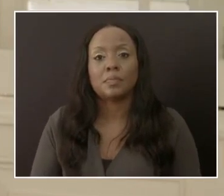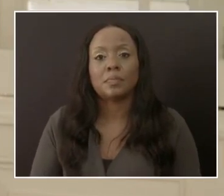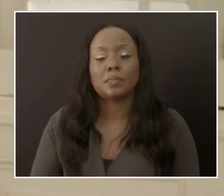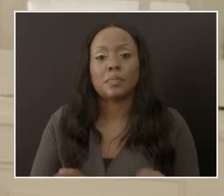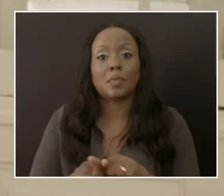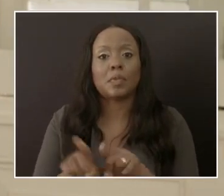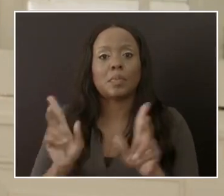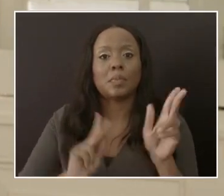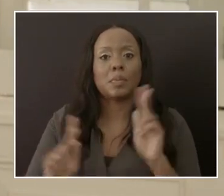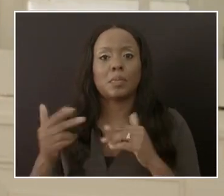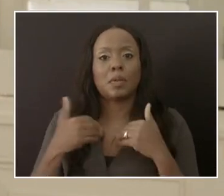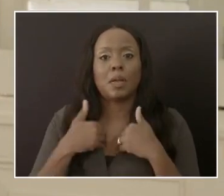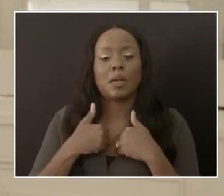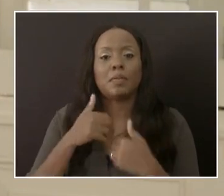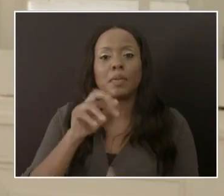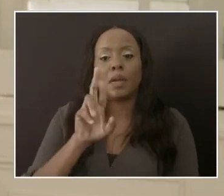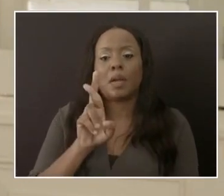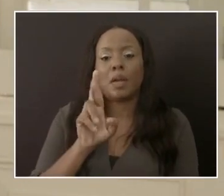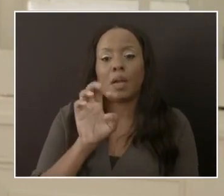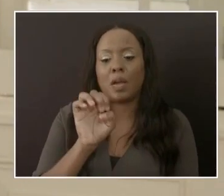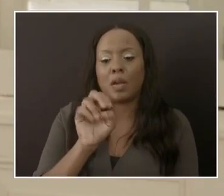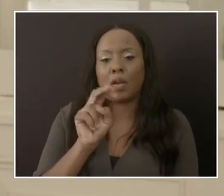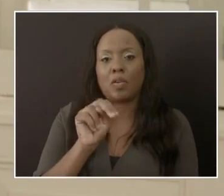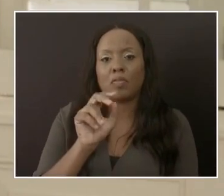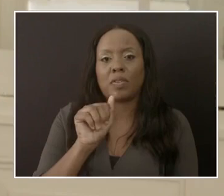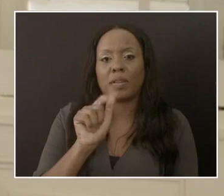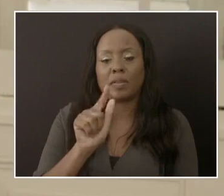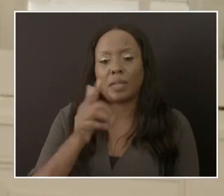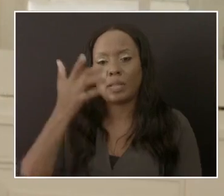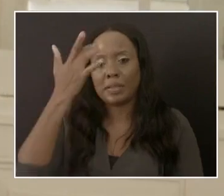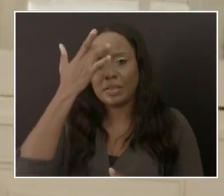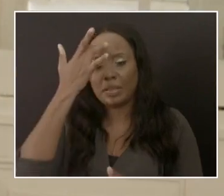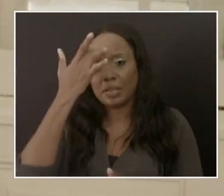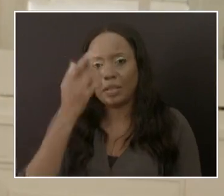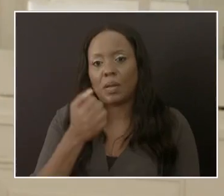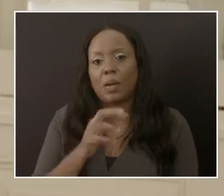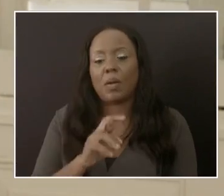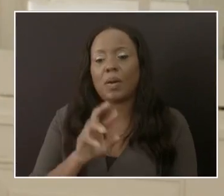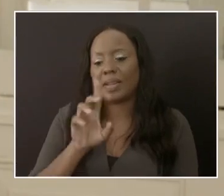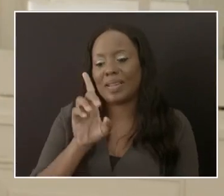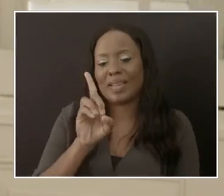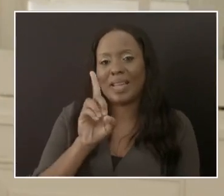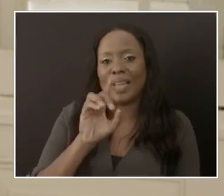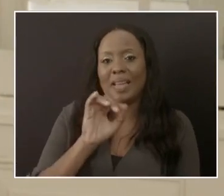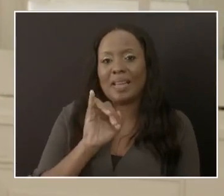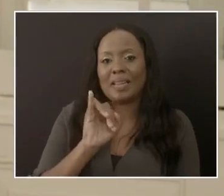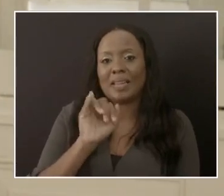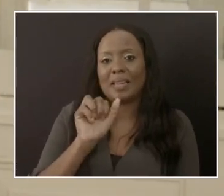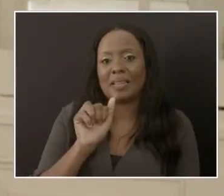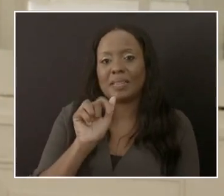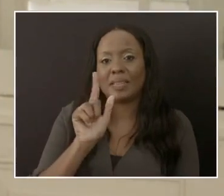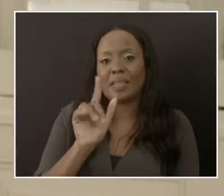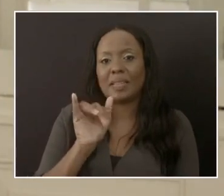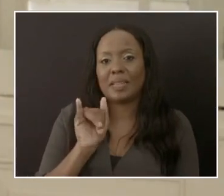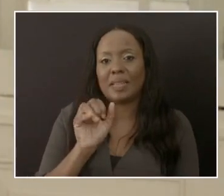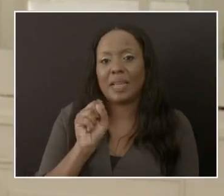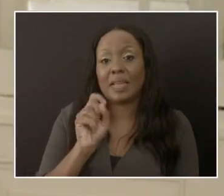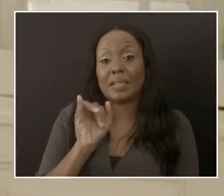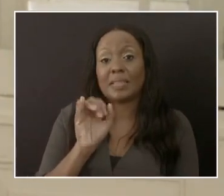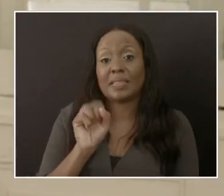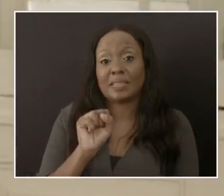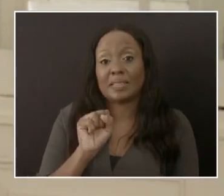disease or who are on dialysis have consistently had extremely poor